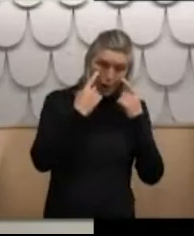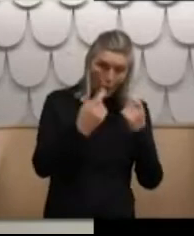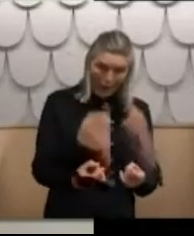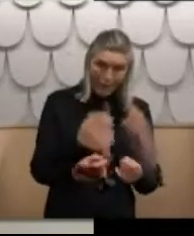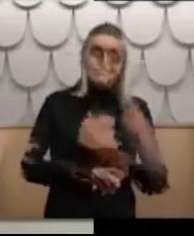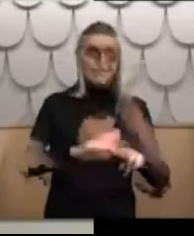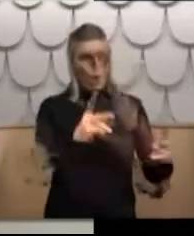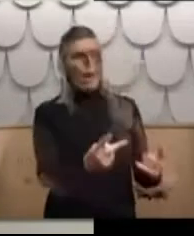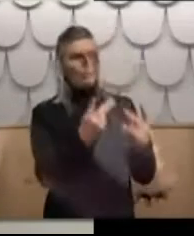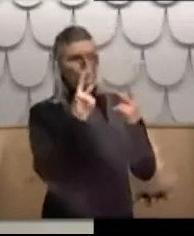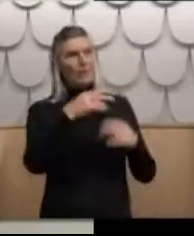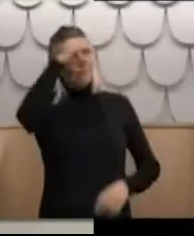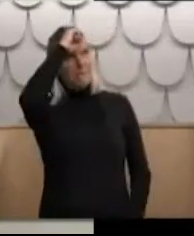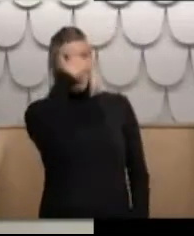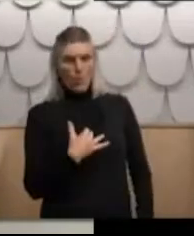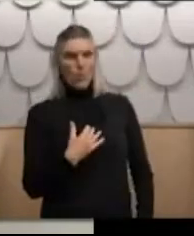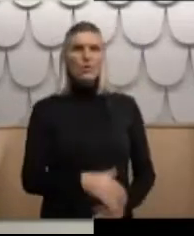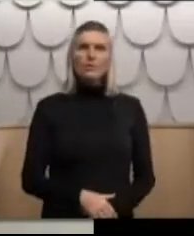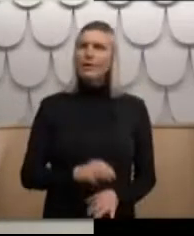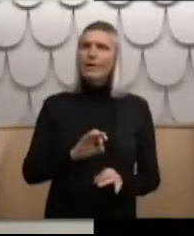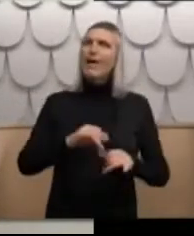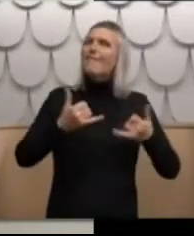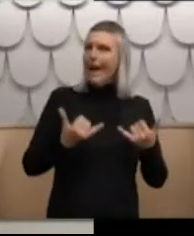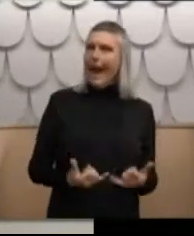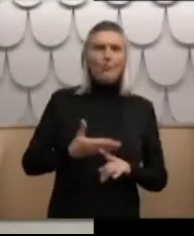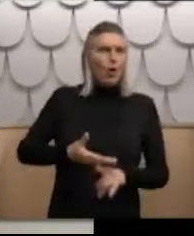for who I am. Not who I was.